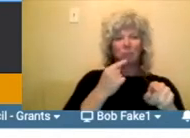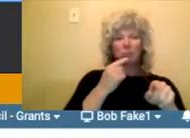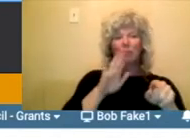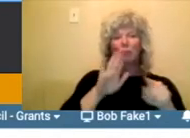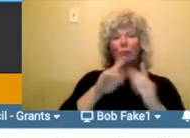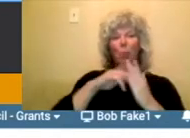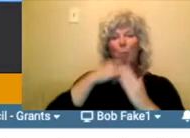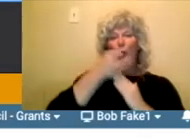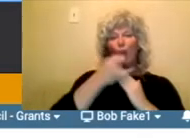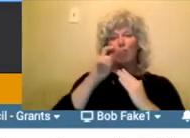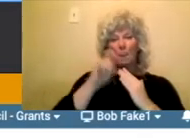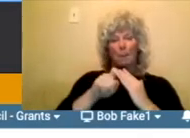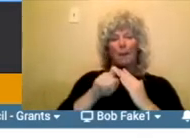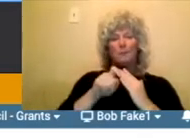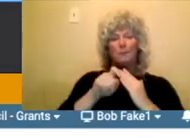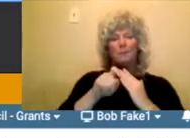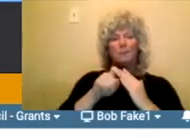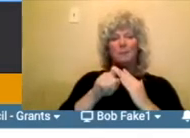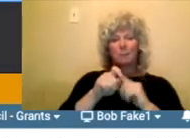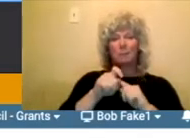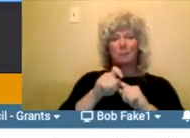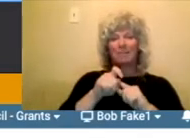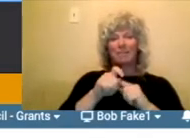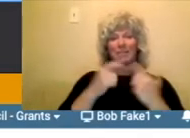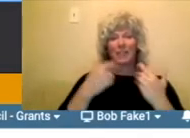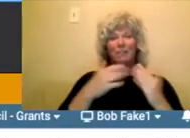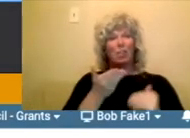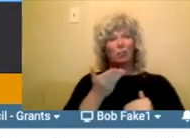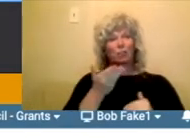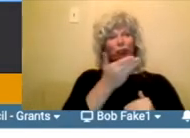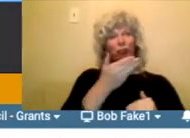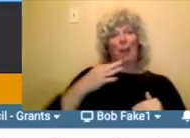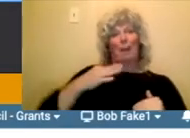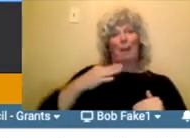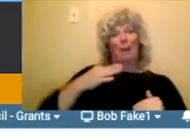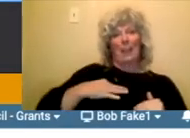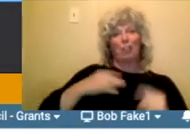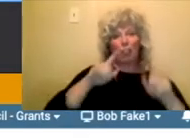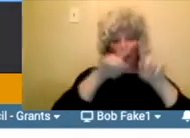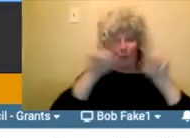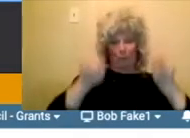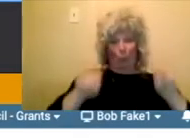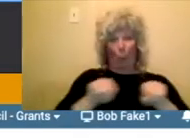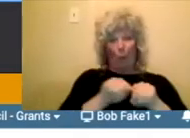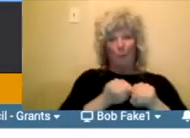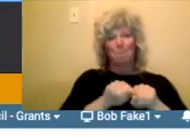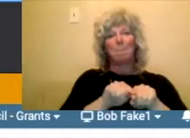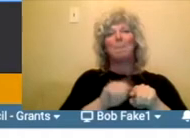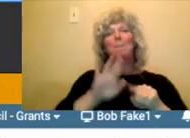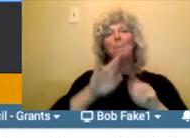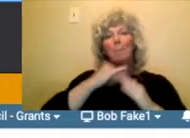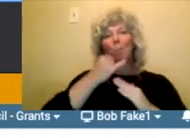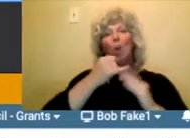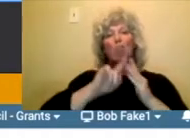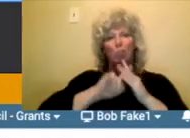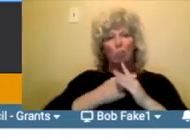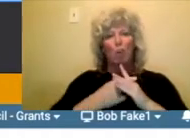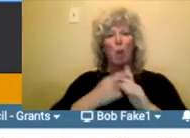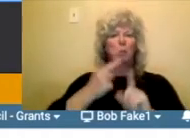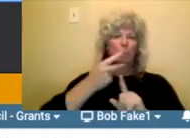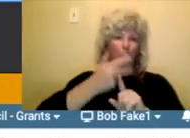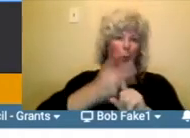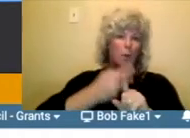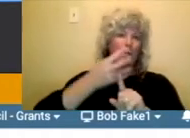months after you submit the application. That just gives us time to actually have a grant review panel assess it and